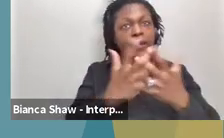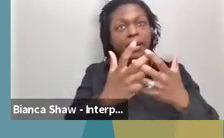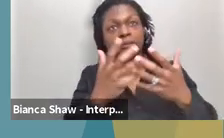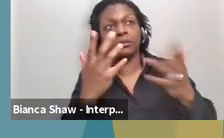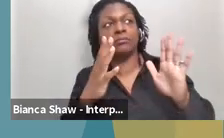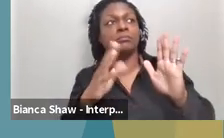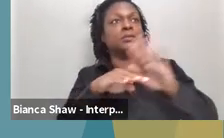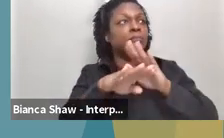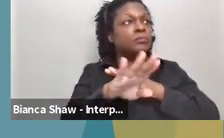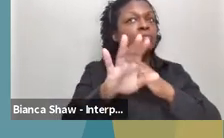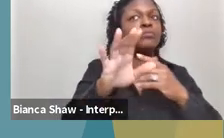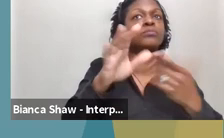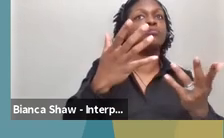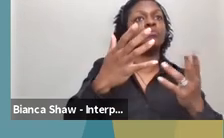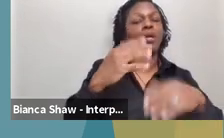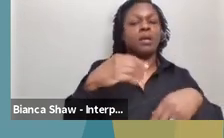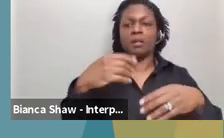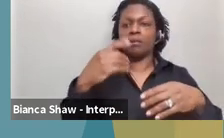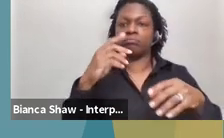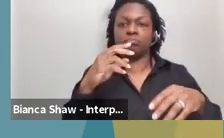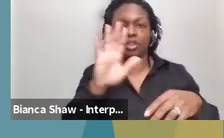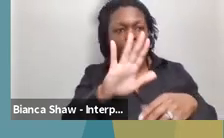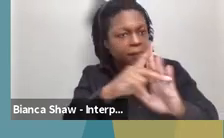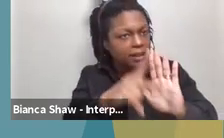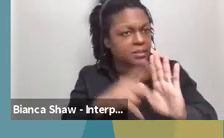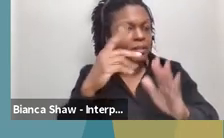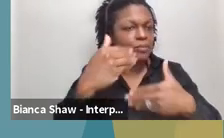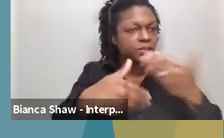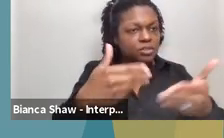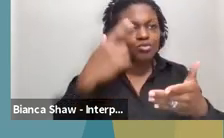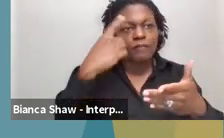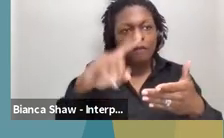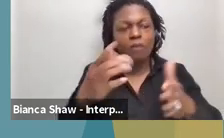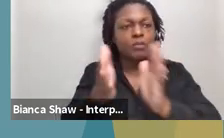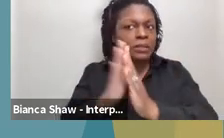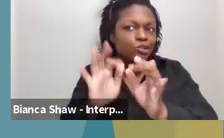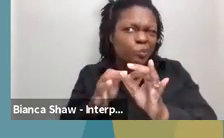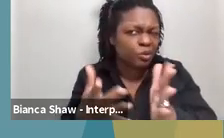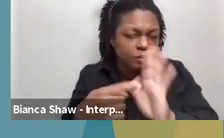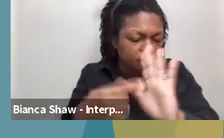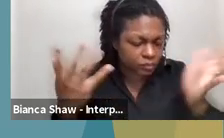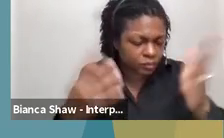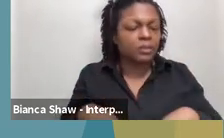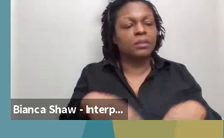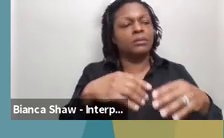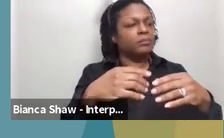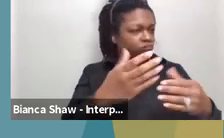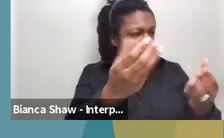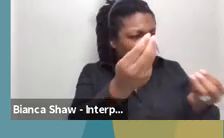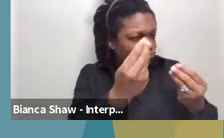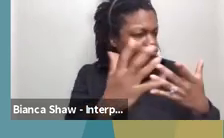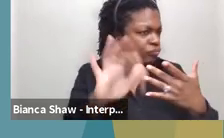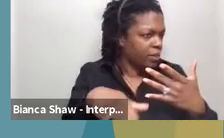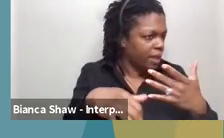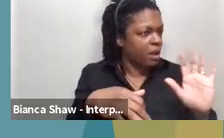for requesting an interpreter, for example, um, that can come and just, uh, do, um, an innovative, uh, well, research and, and provide some